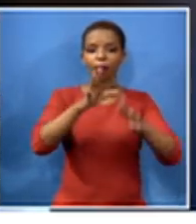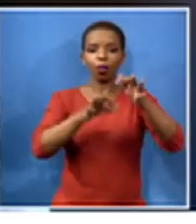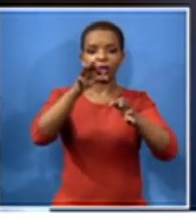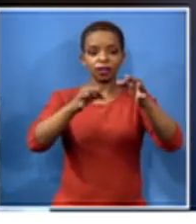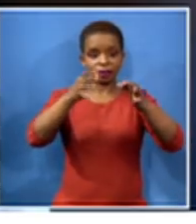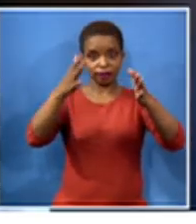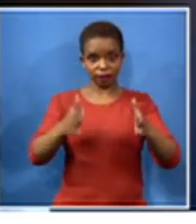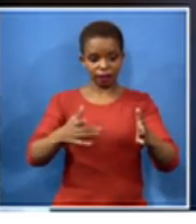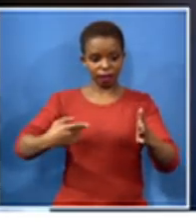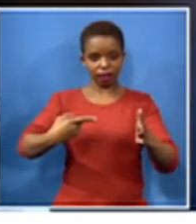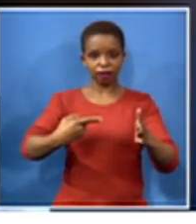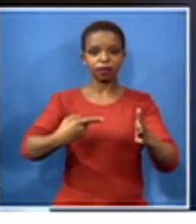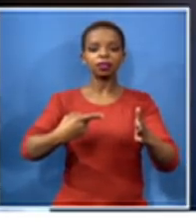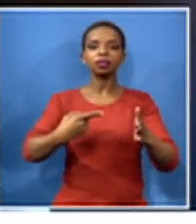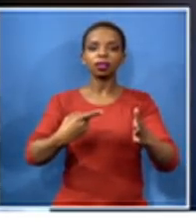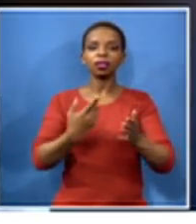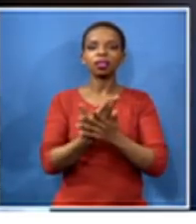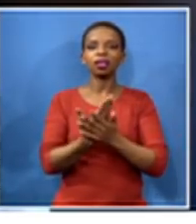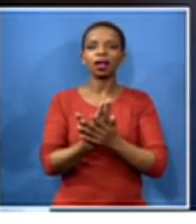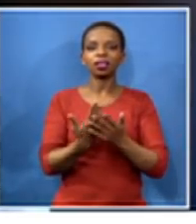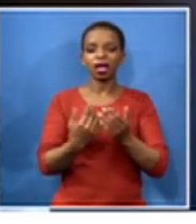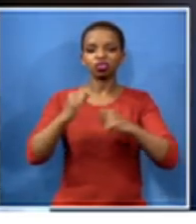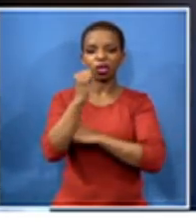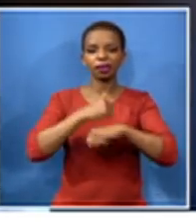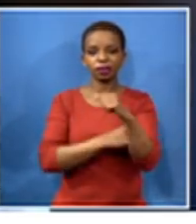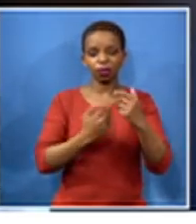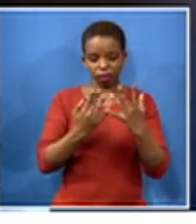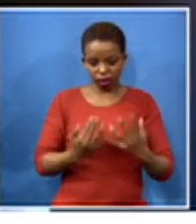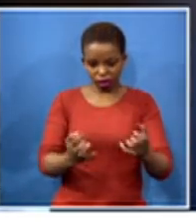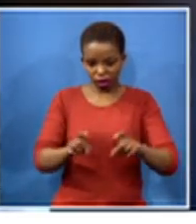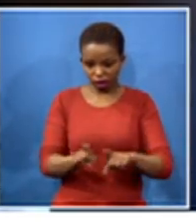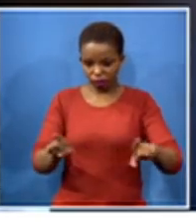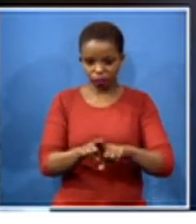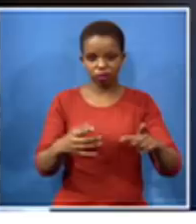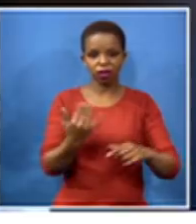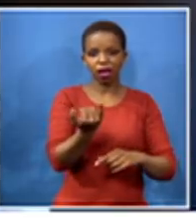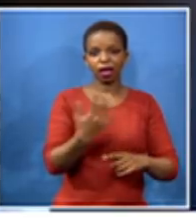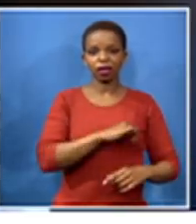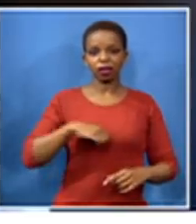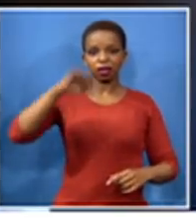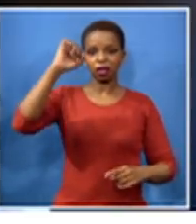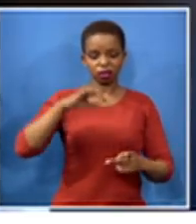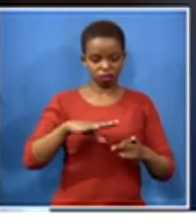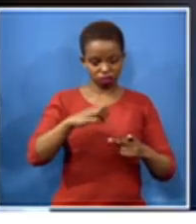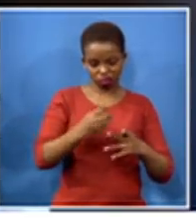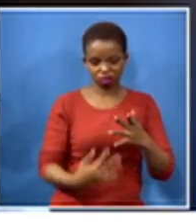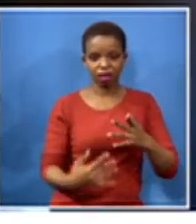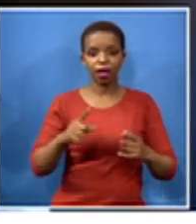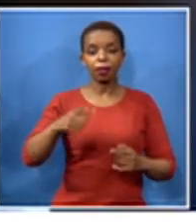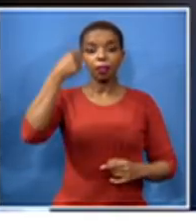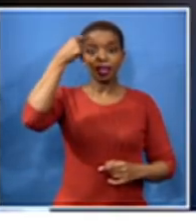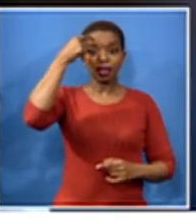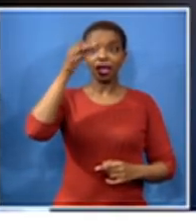think for themselves only even structure on the ground your cousins your community members must think about the future